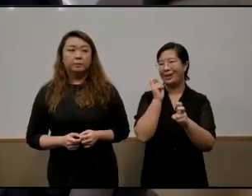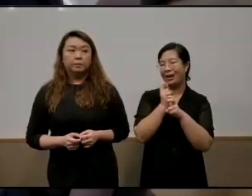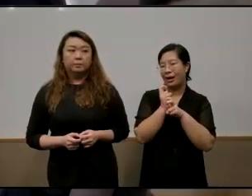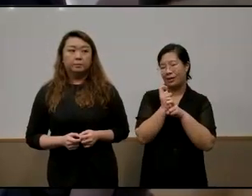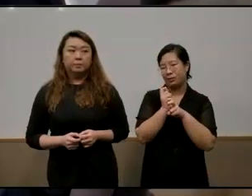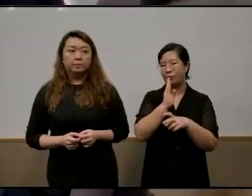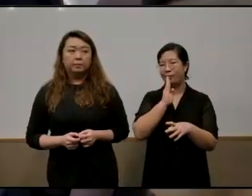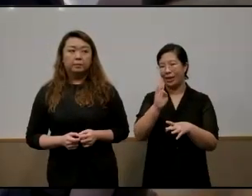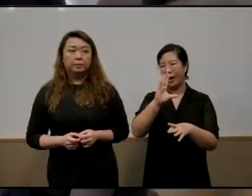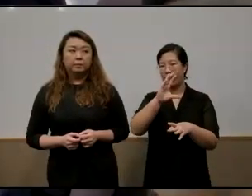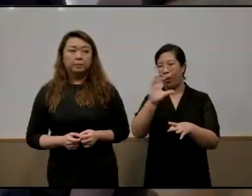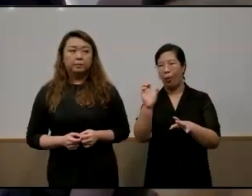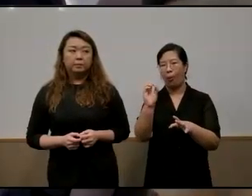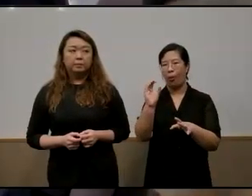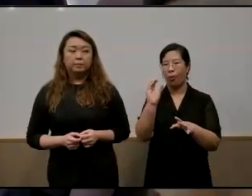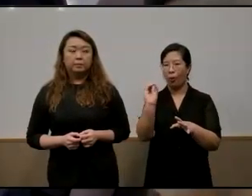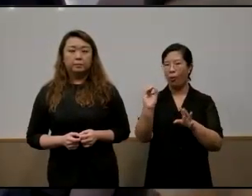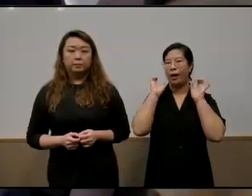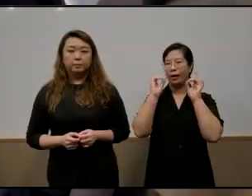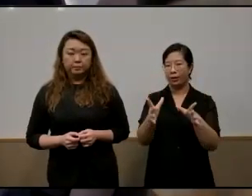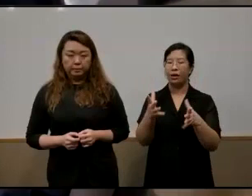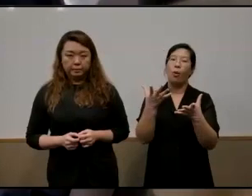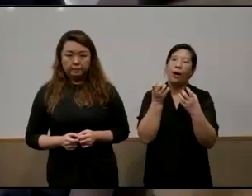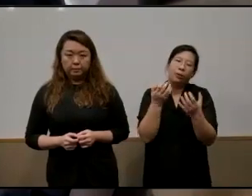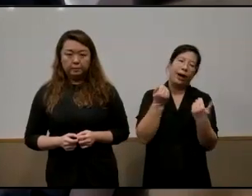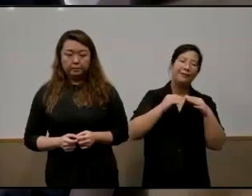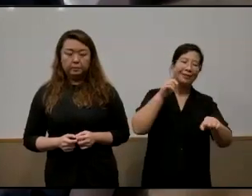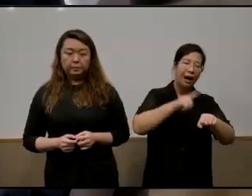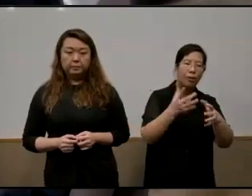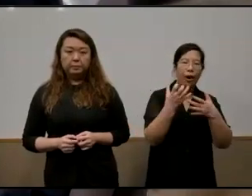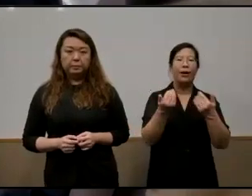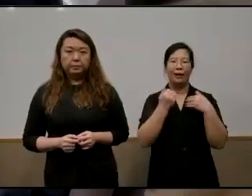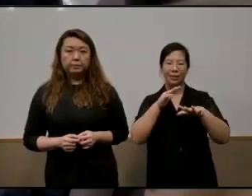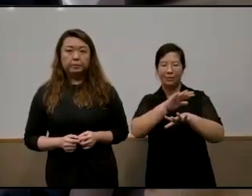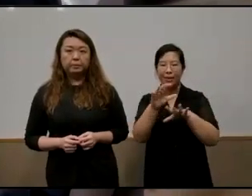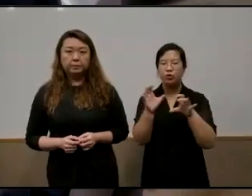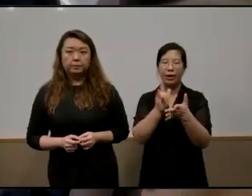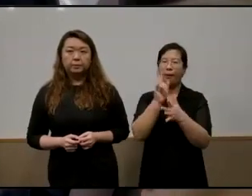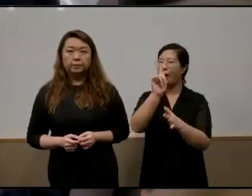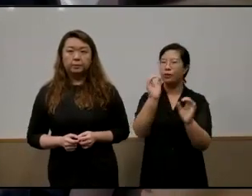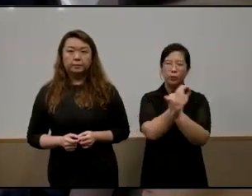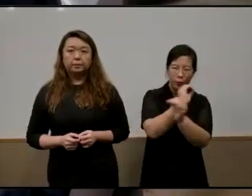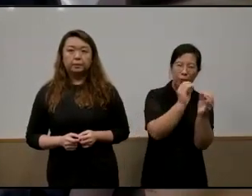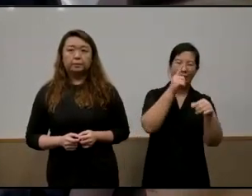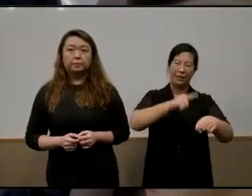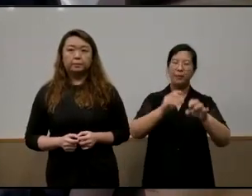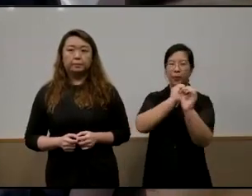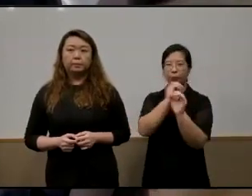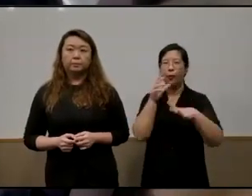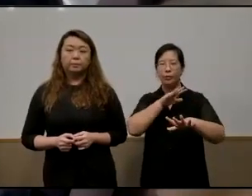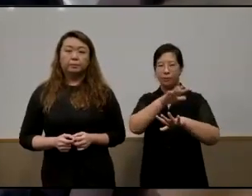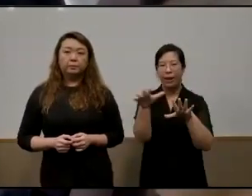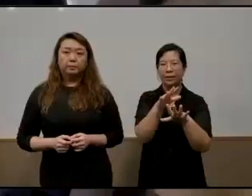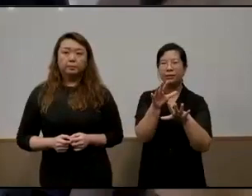and that they would like to have the time and the space to do that but they don't have that time um or the space to do that um they mentioned